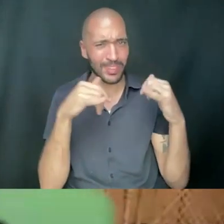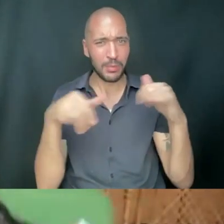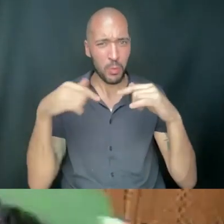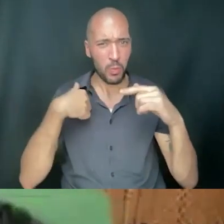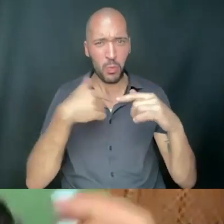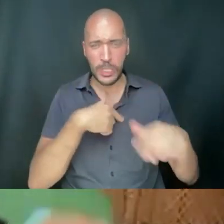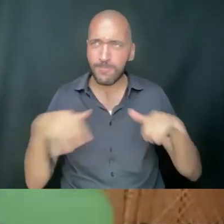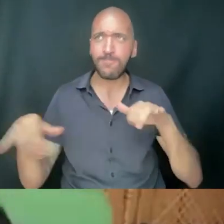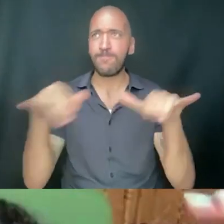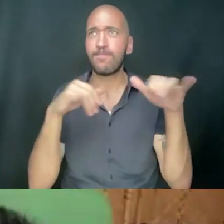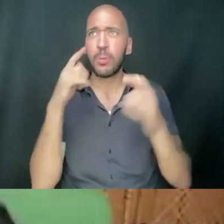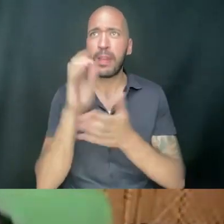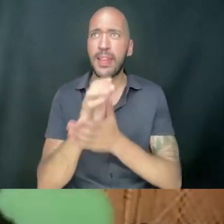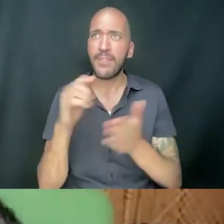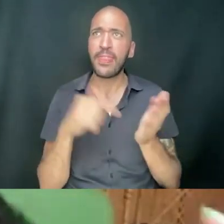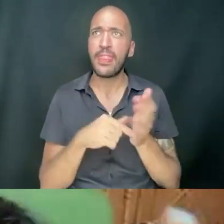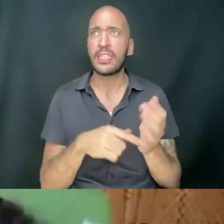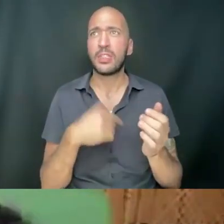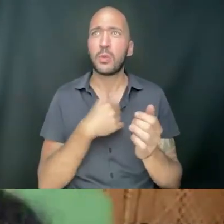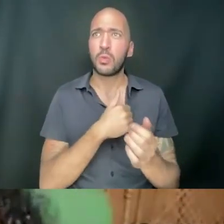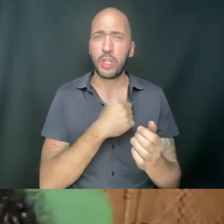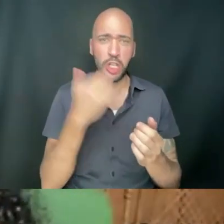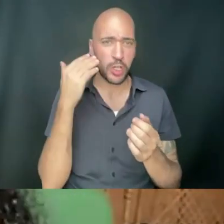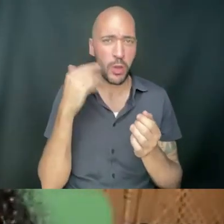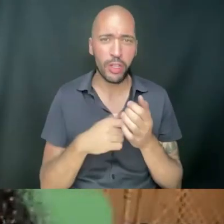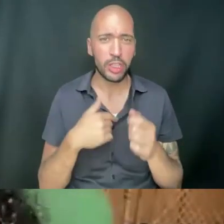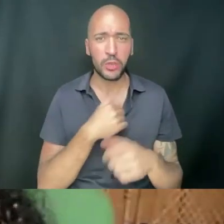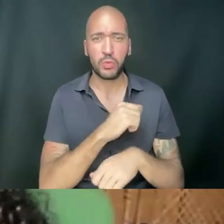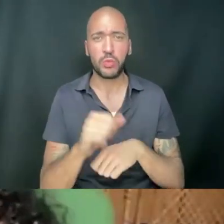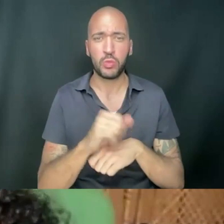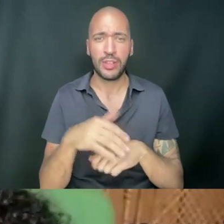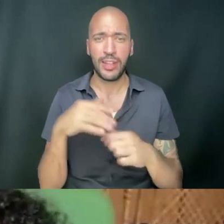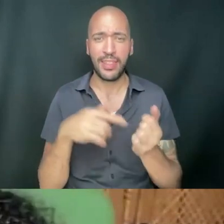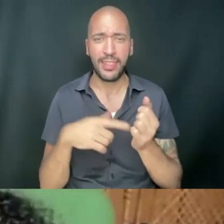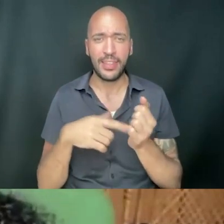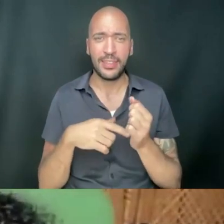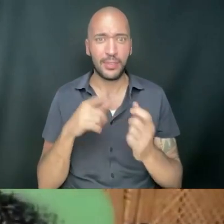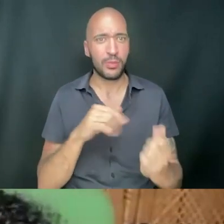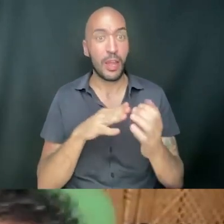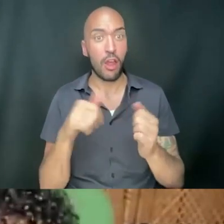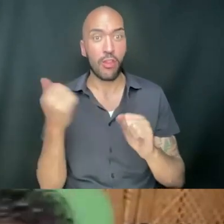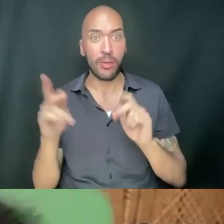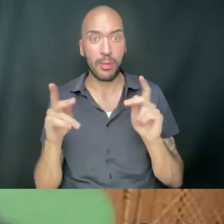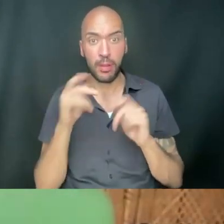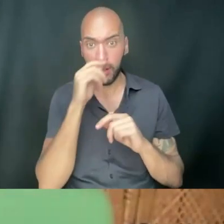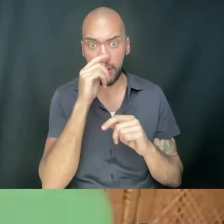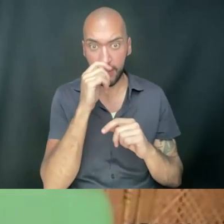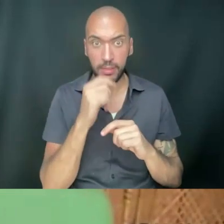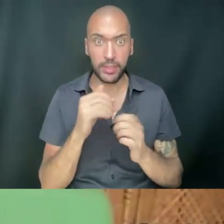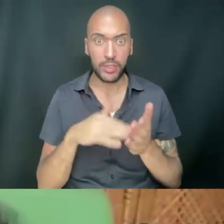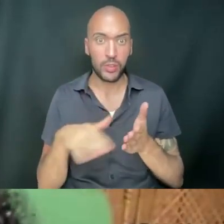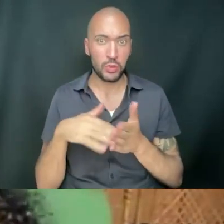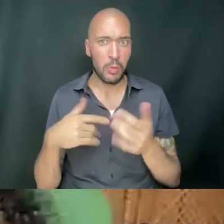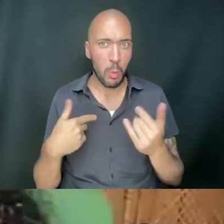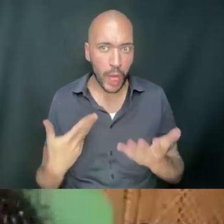like, on this. We believe this. We know this. We're working on this. And then you encounter other folks, and you're like, excuse me, what?